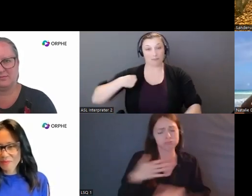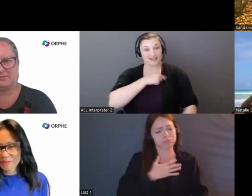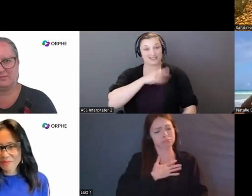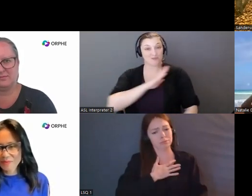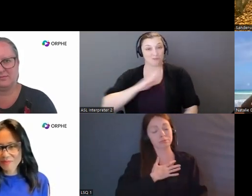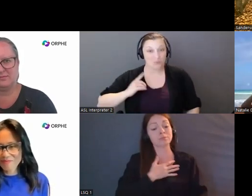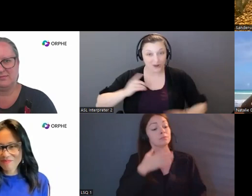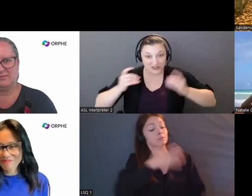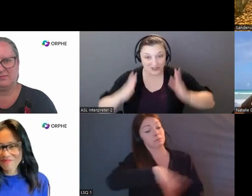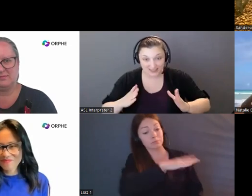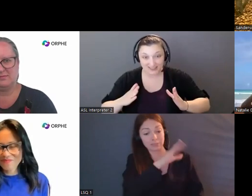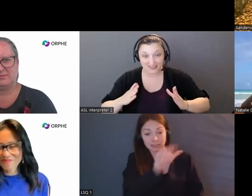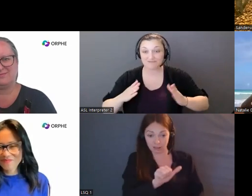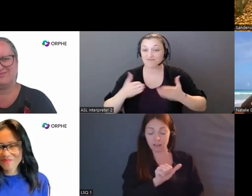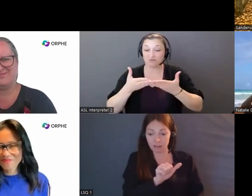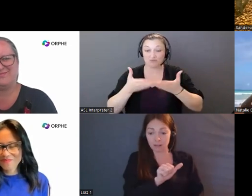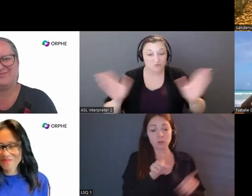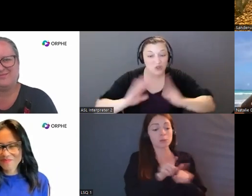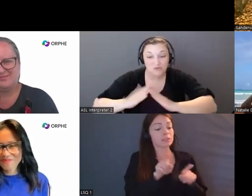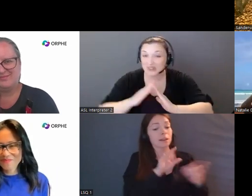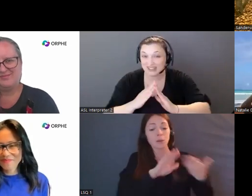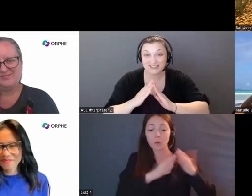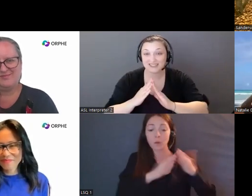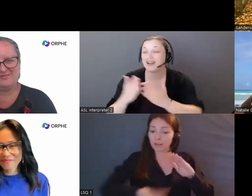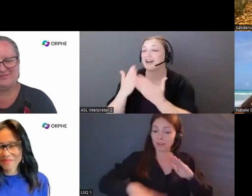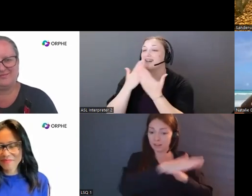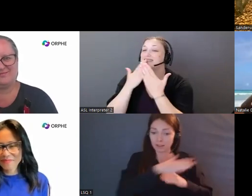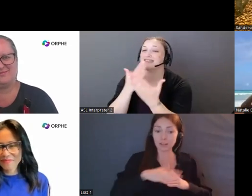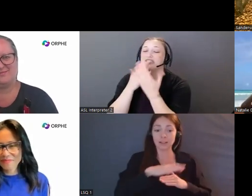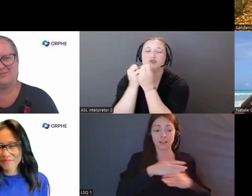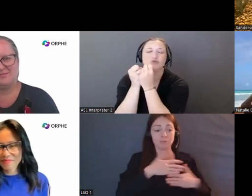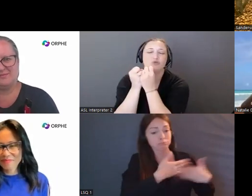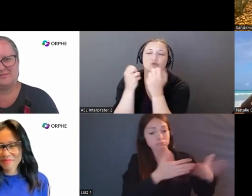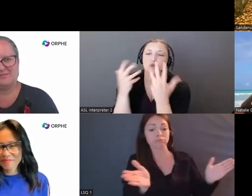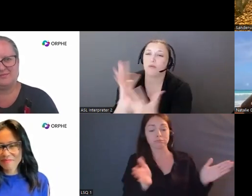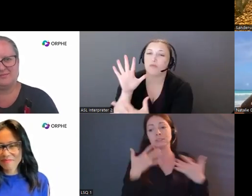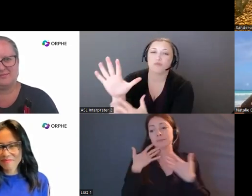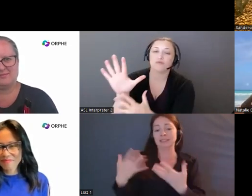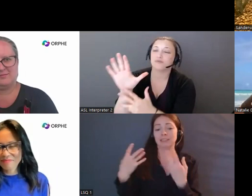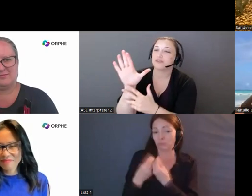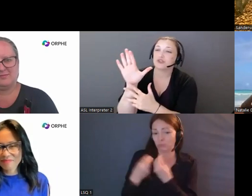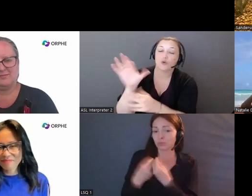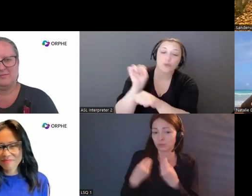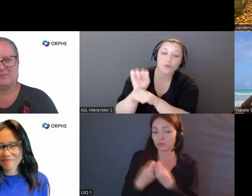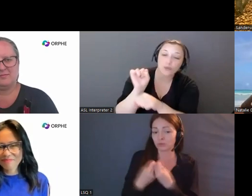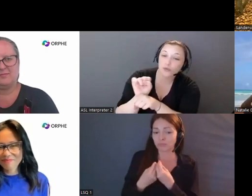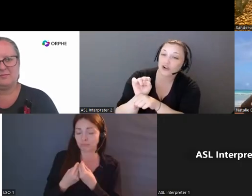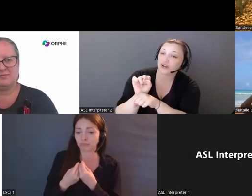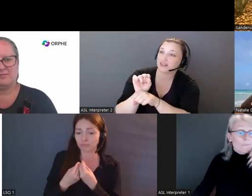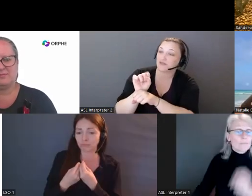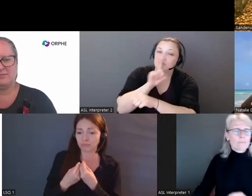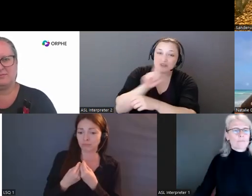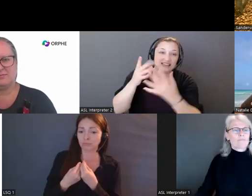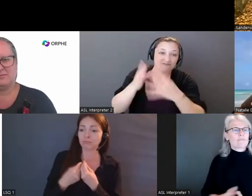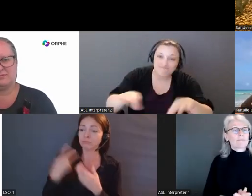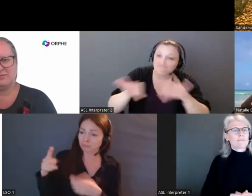community, thank you so much for your instrumental and your foundational work with the DSO and your